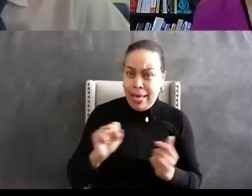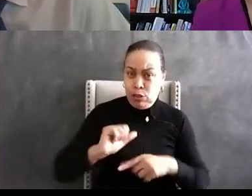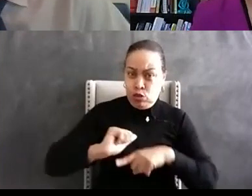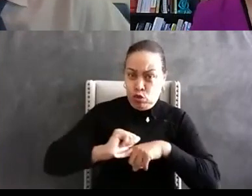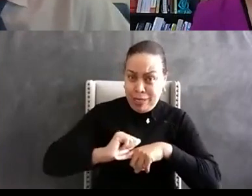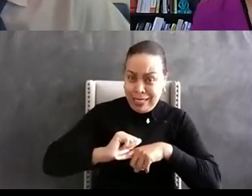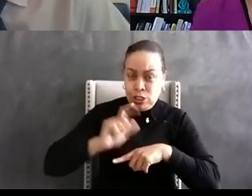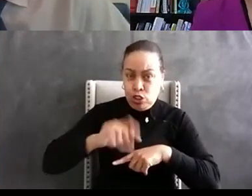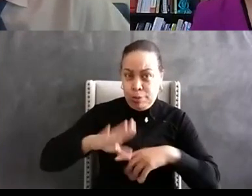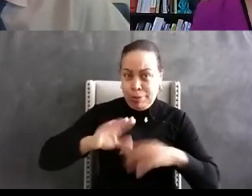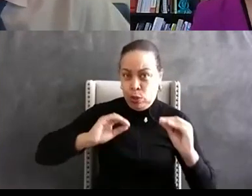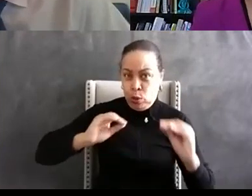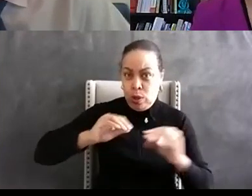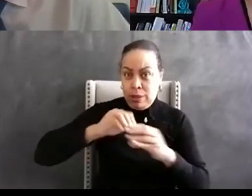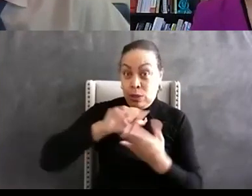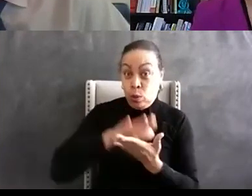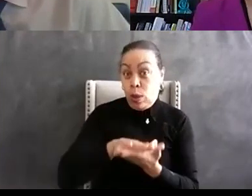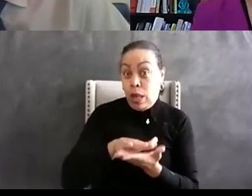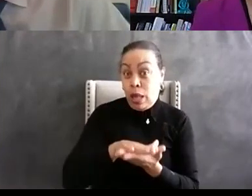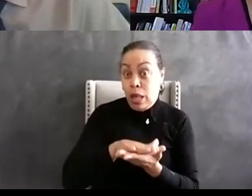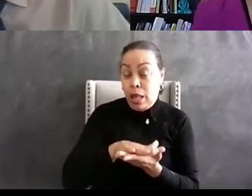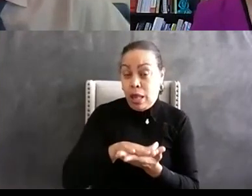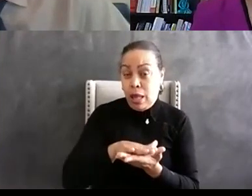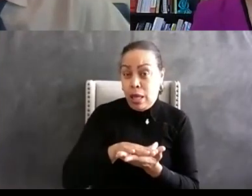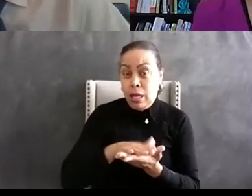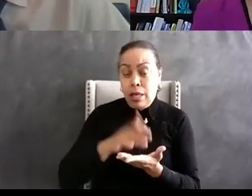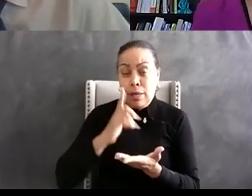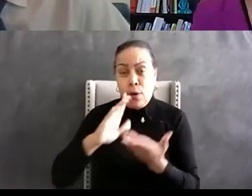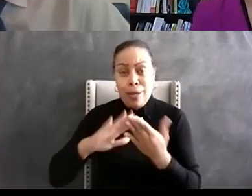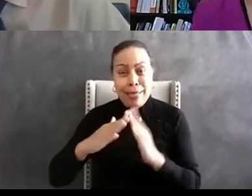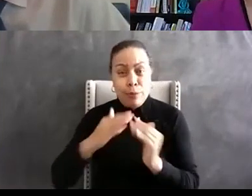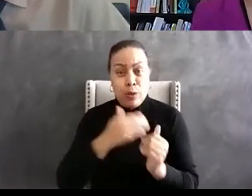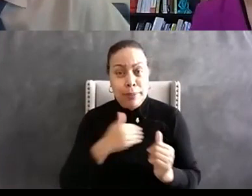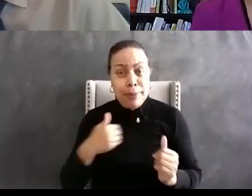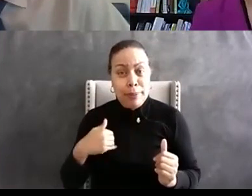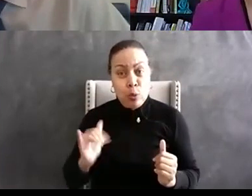should be taught in schools or to community members also